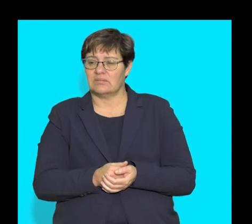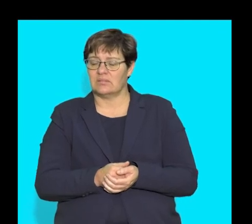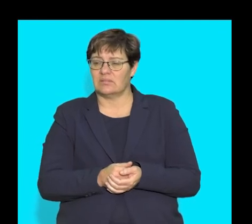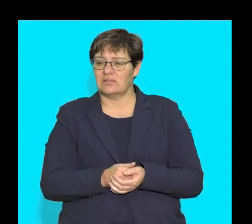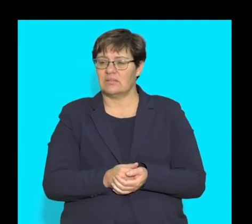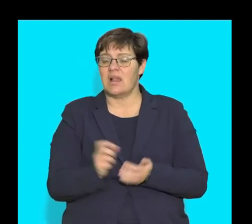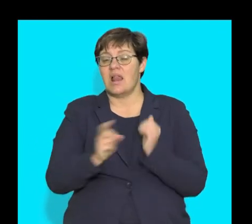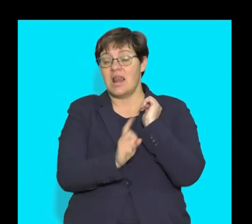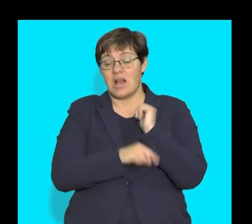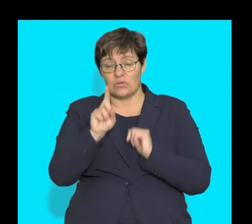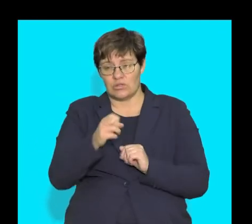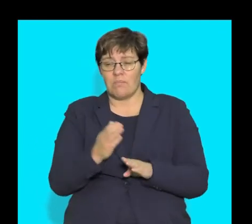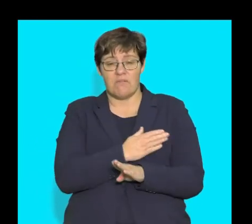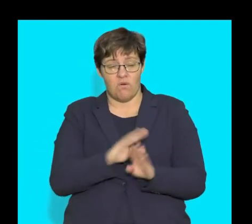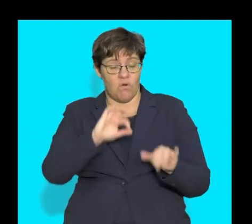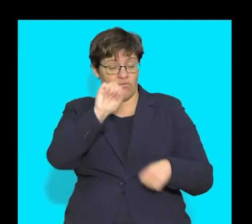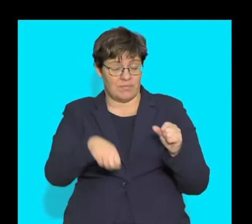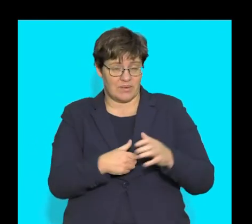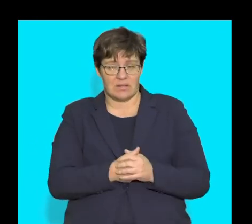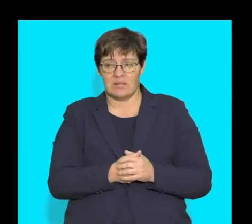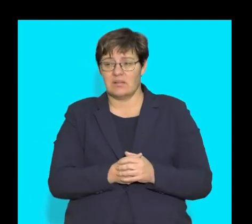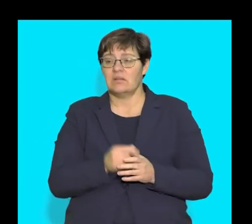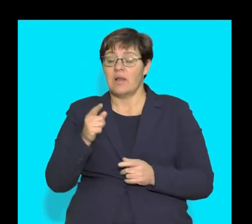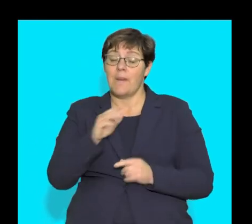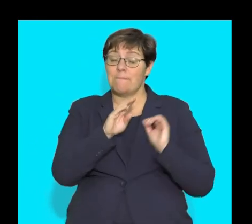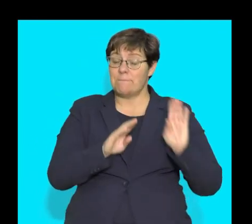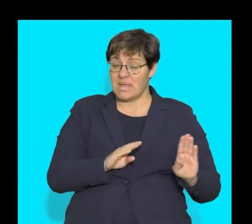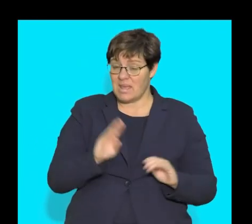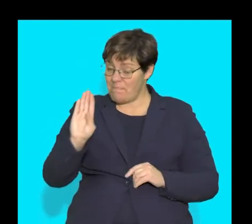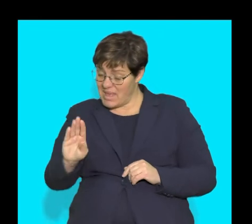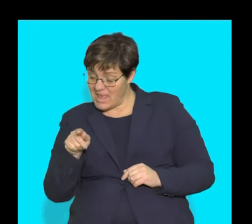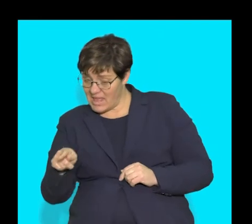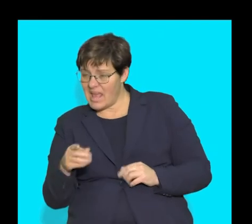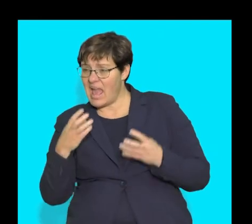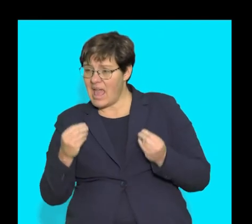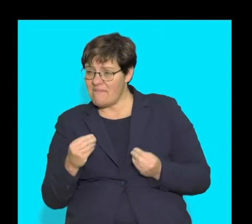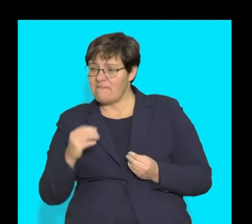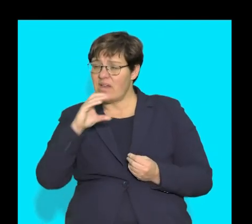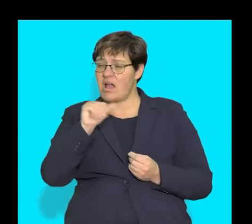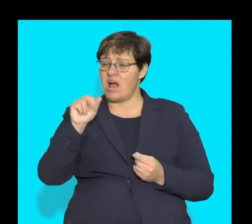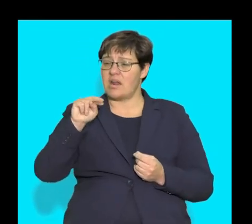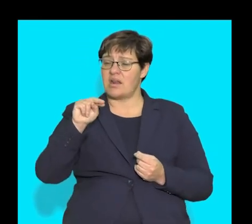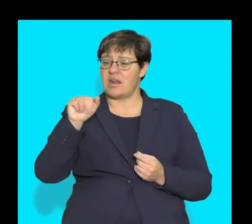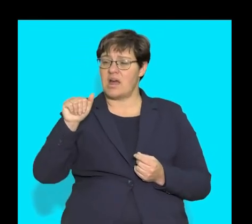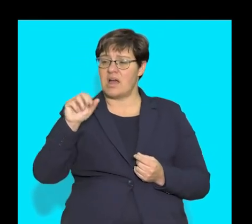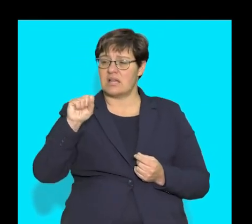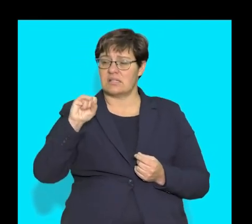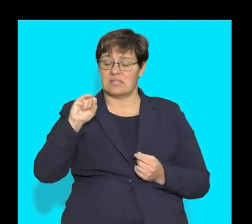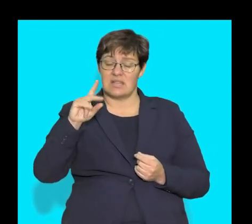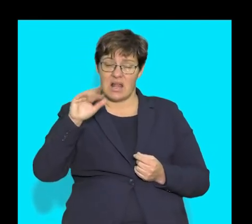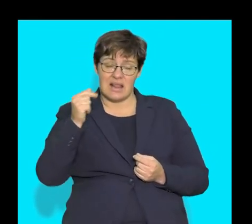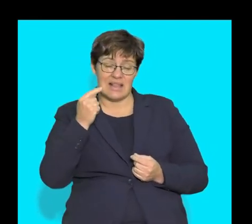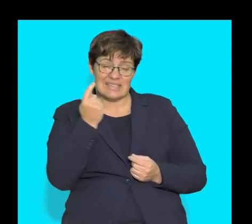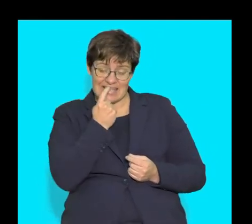Guys, one last question before we have a wrap. Does skull B have carinaceal teeth?